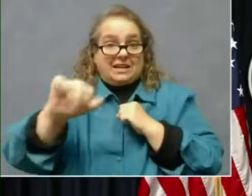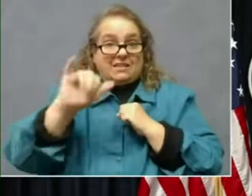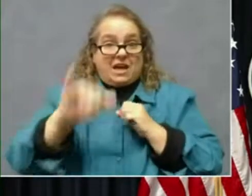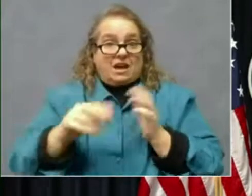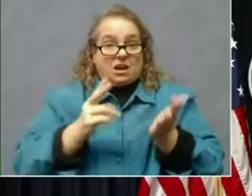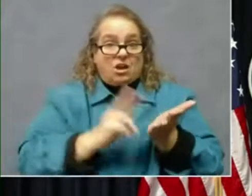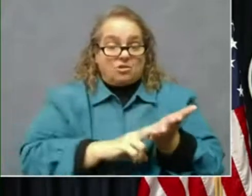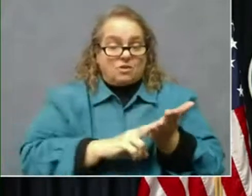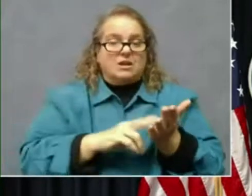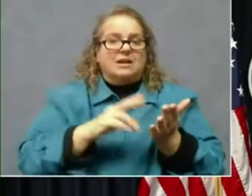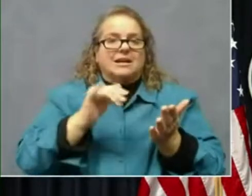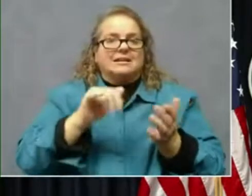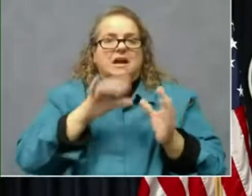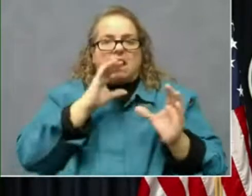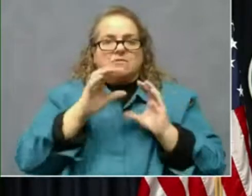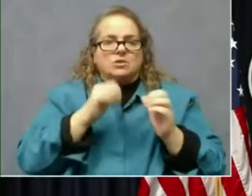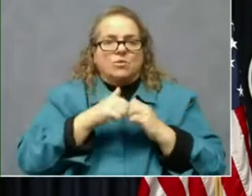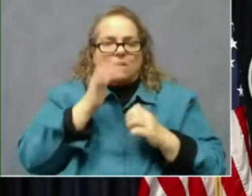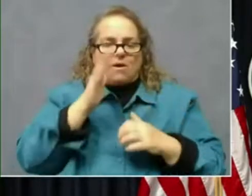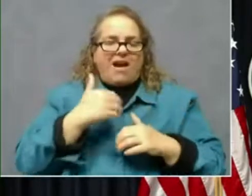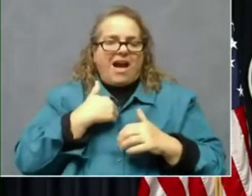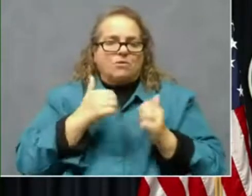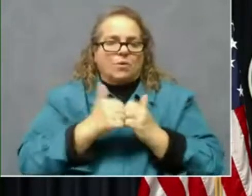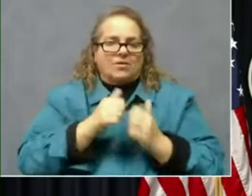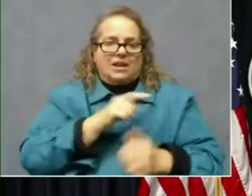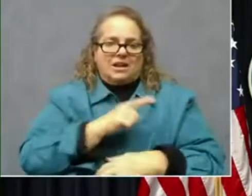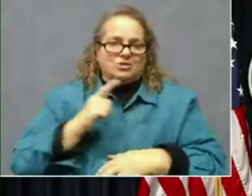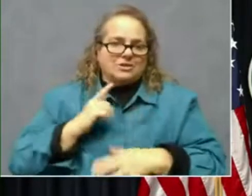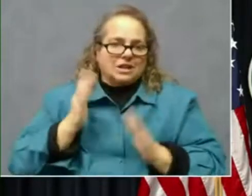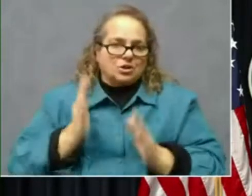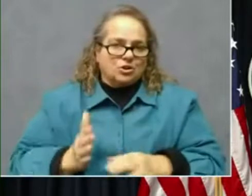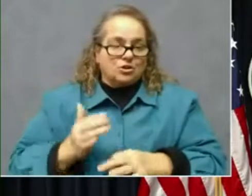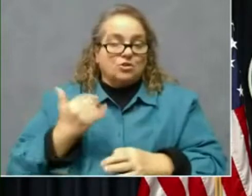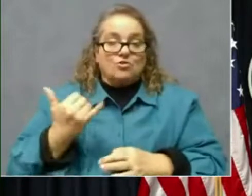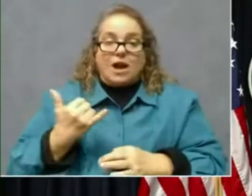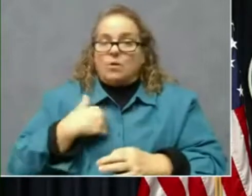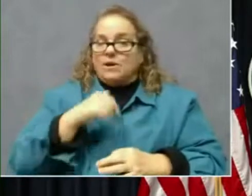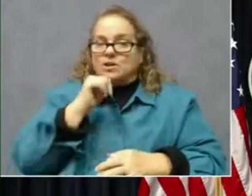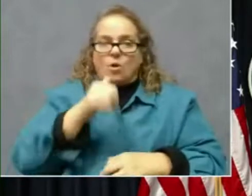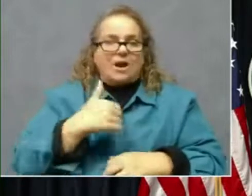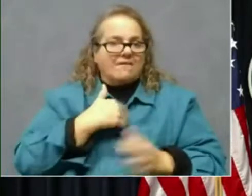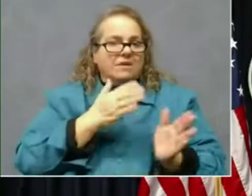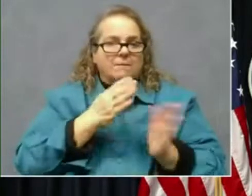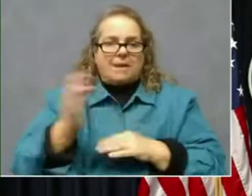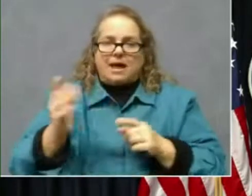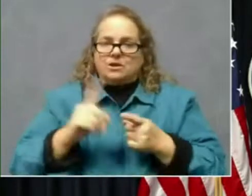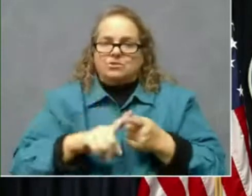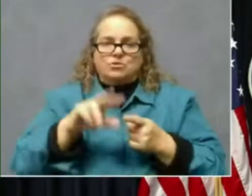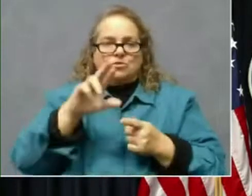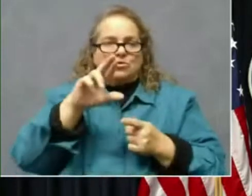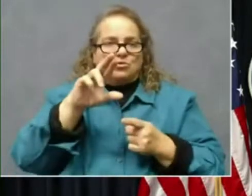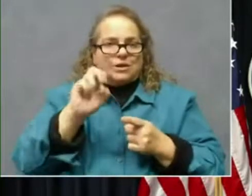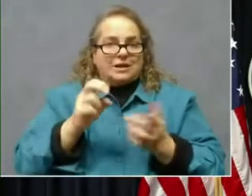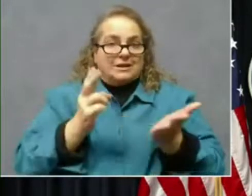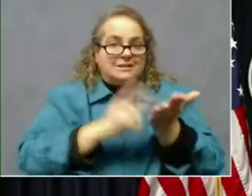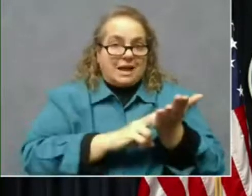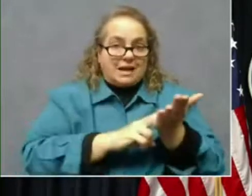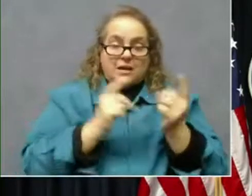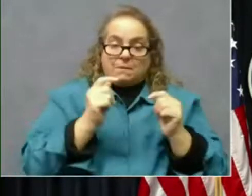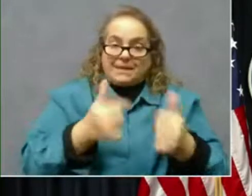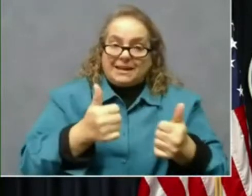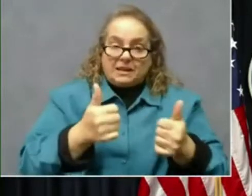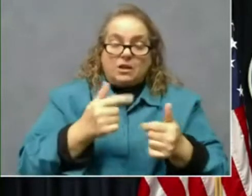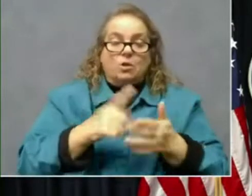as well. Right now, we don't have a plan to re-up it immediately. What we'd like to see is what is